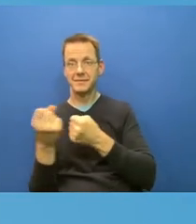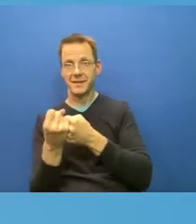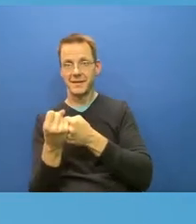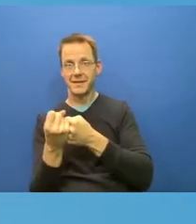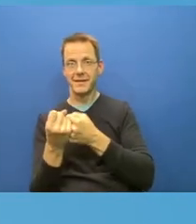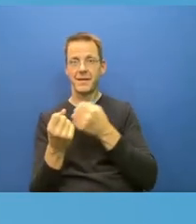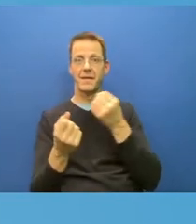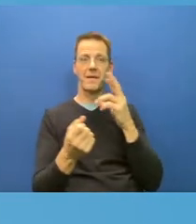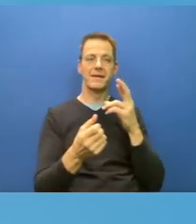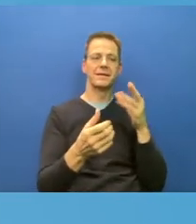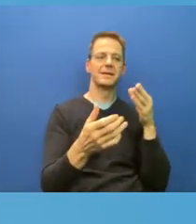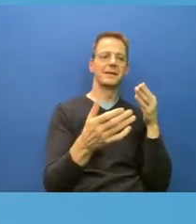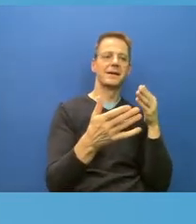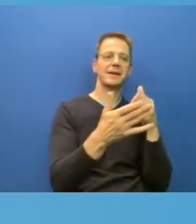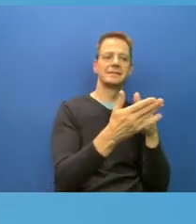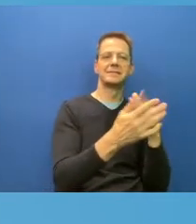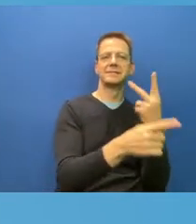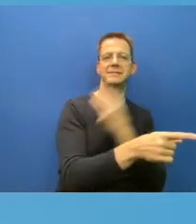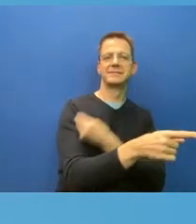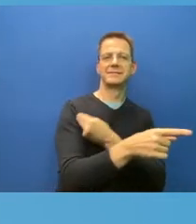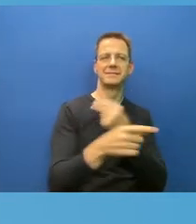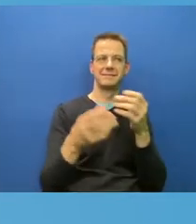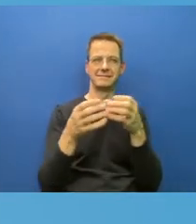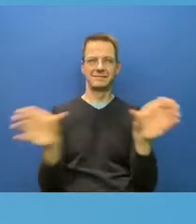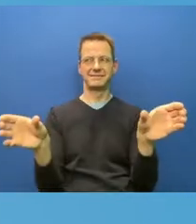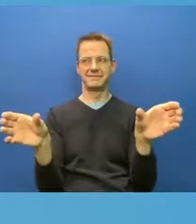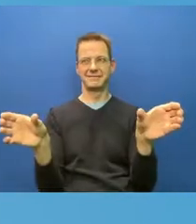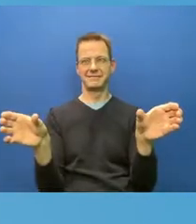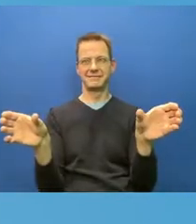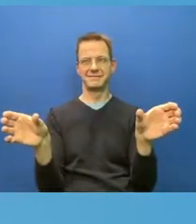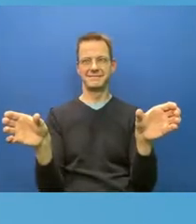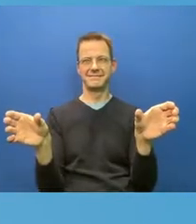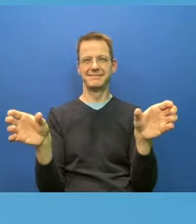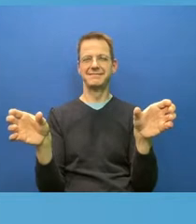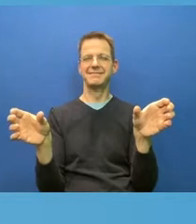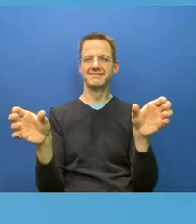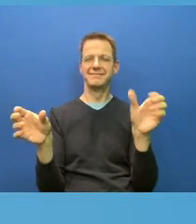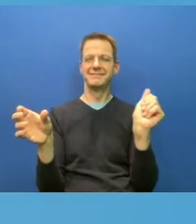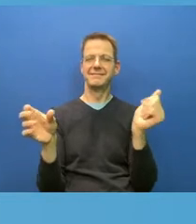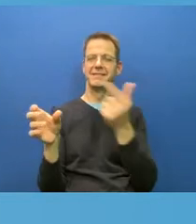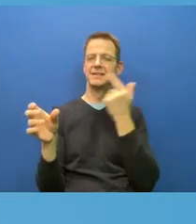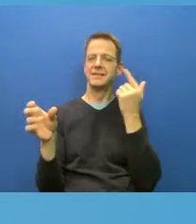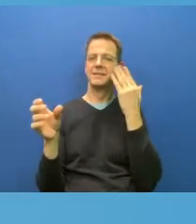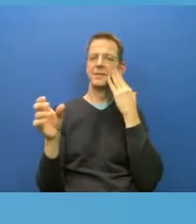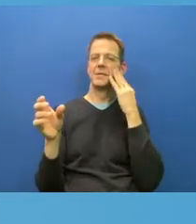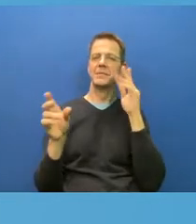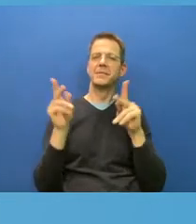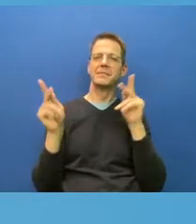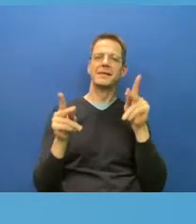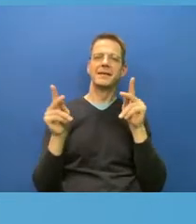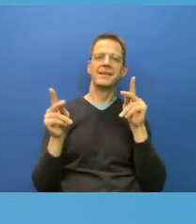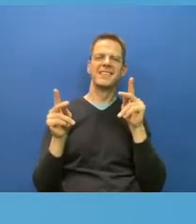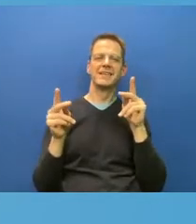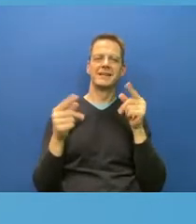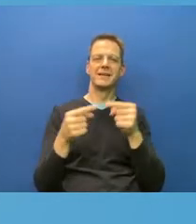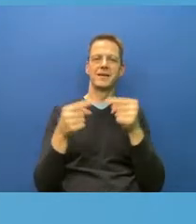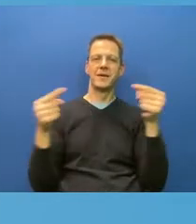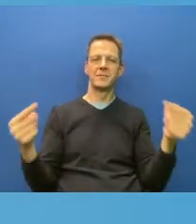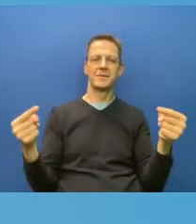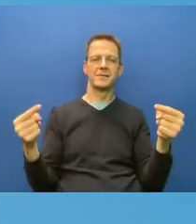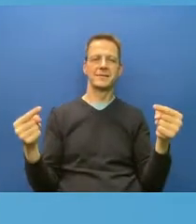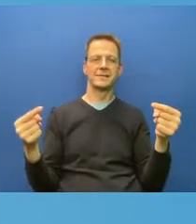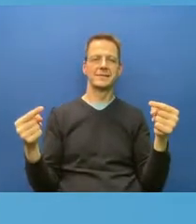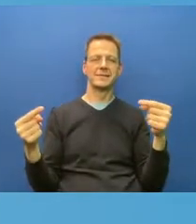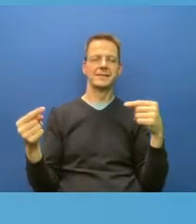are dear to us, who are in that category of people. Who don't vaccinate, who don't wear masks. I think it is still